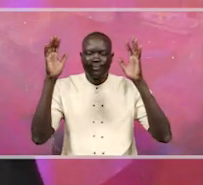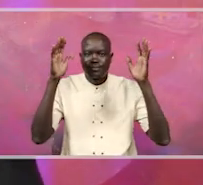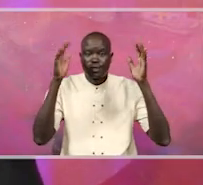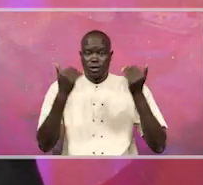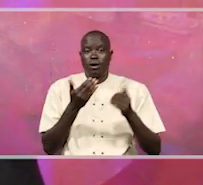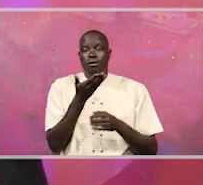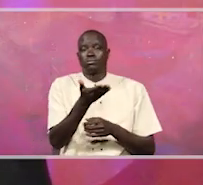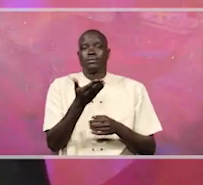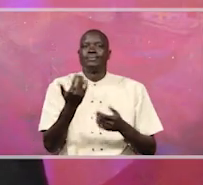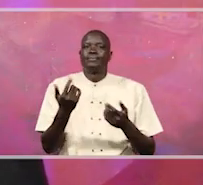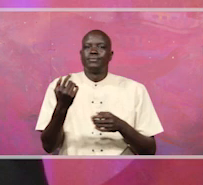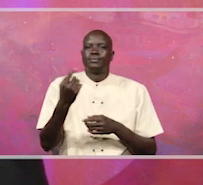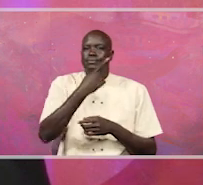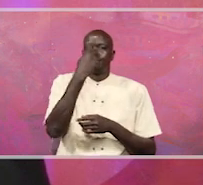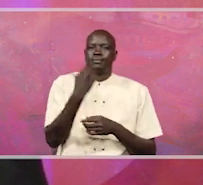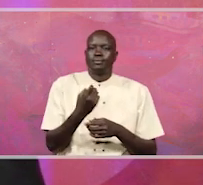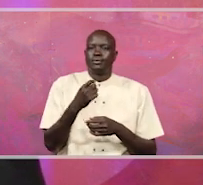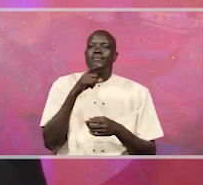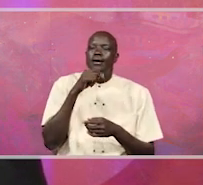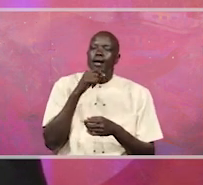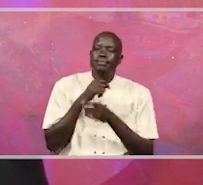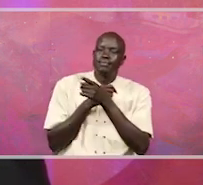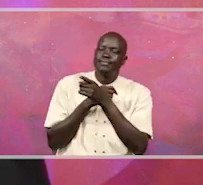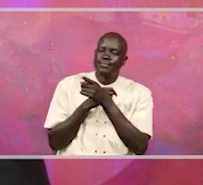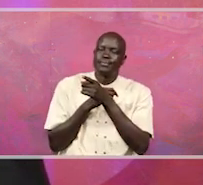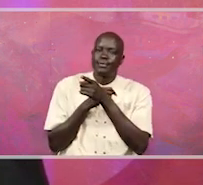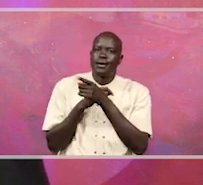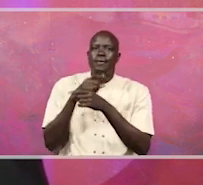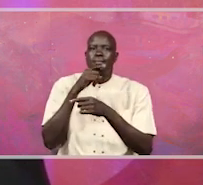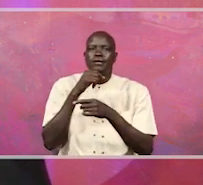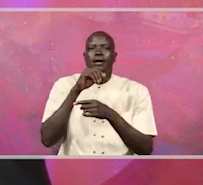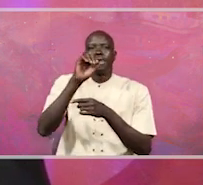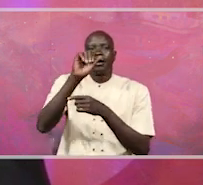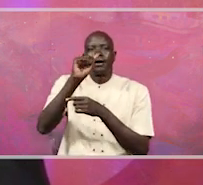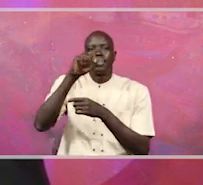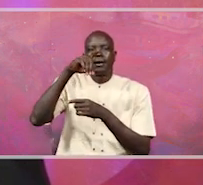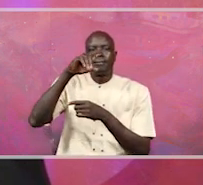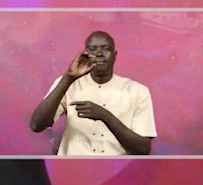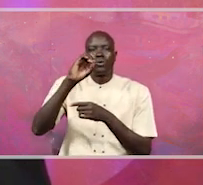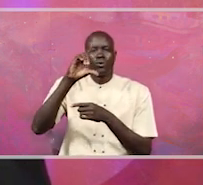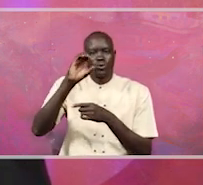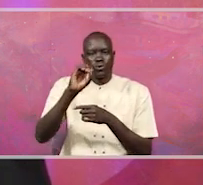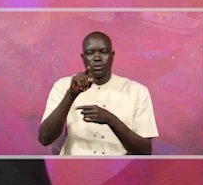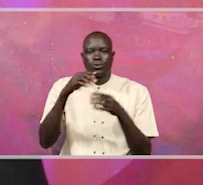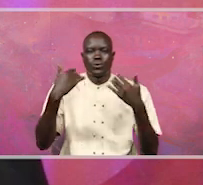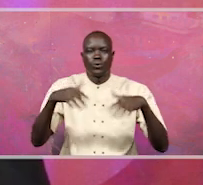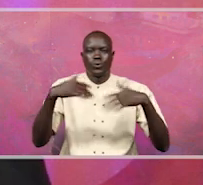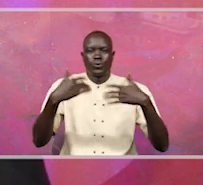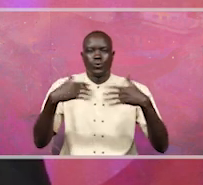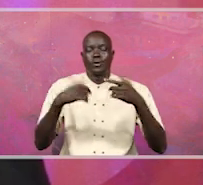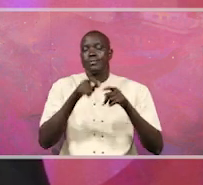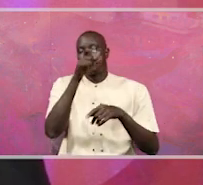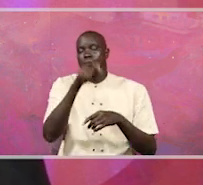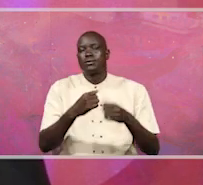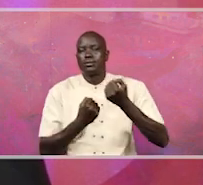In the audience, there's a certain gentleman, Mr. Apollo Chibira, a prominent member of the national resistance